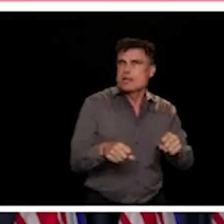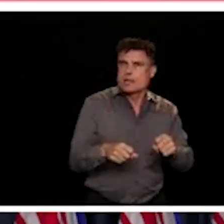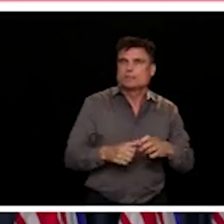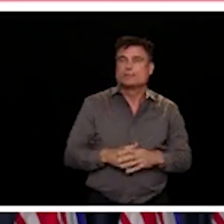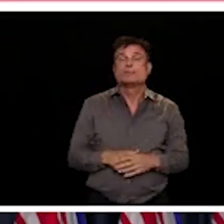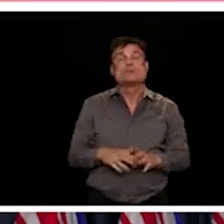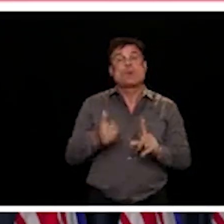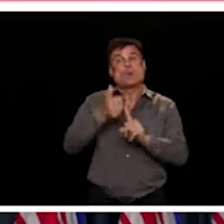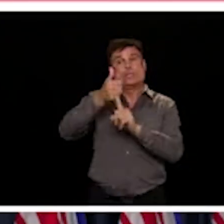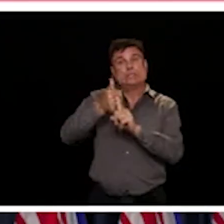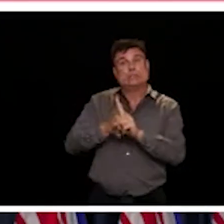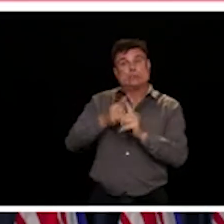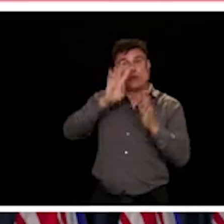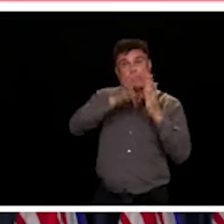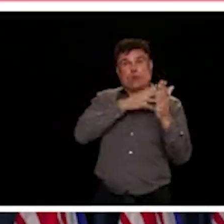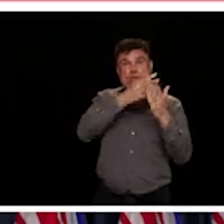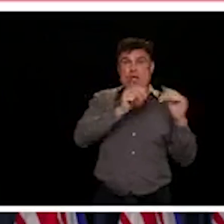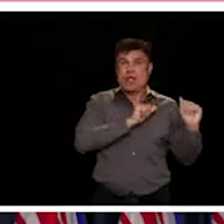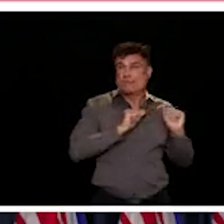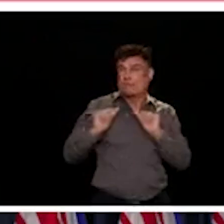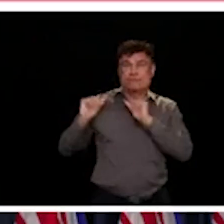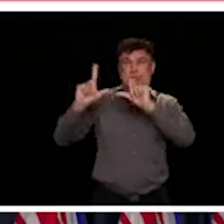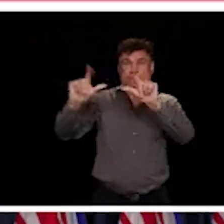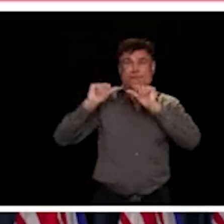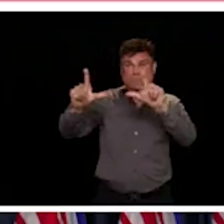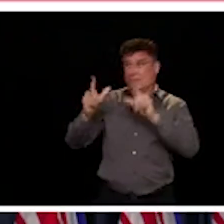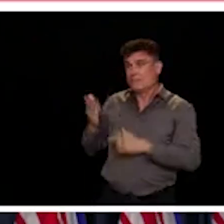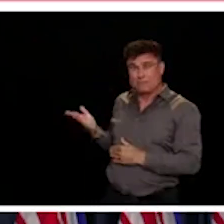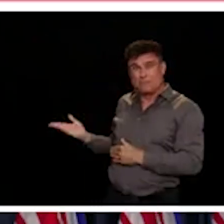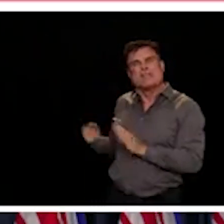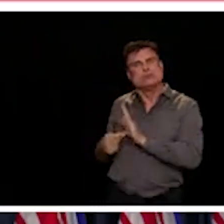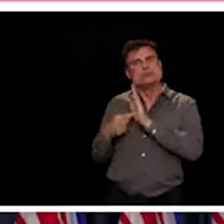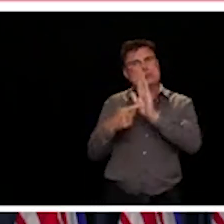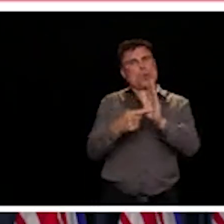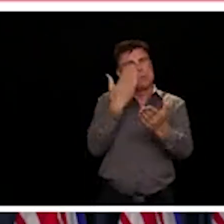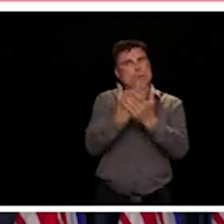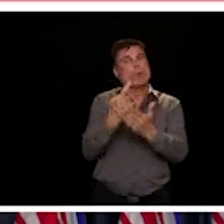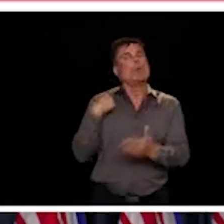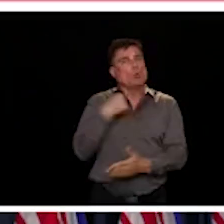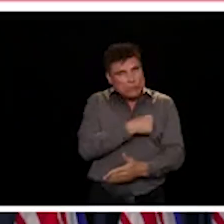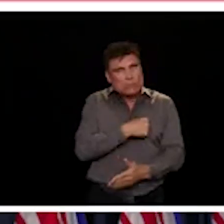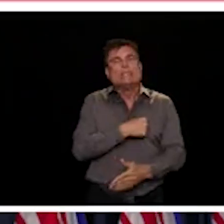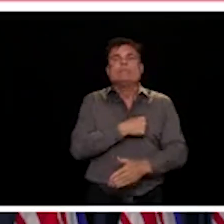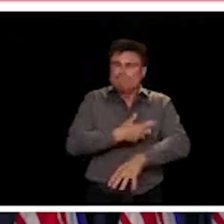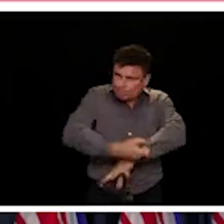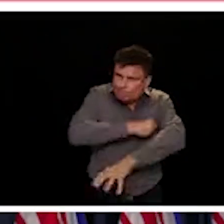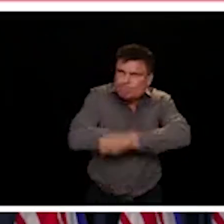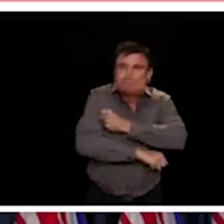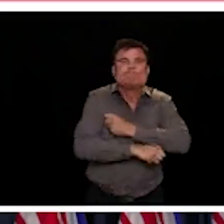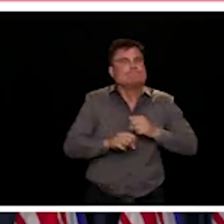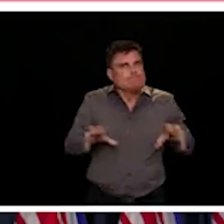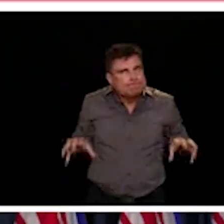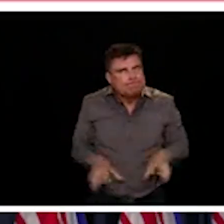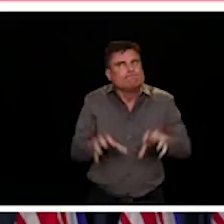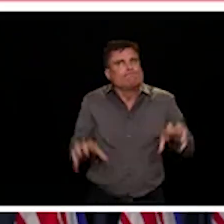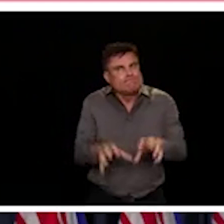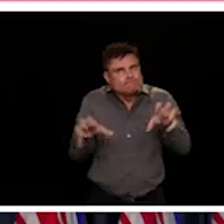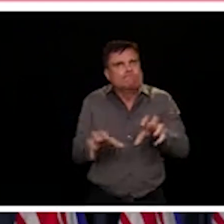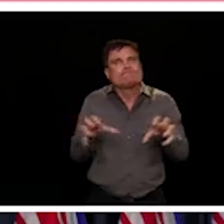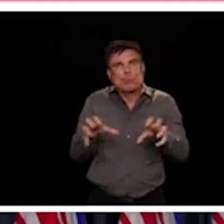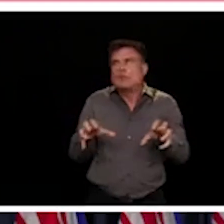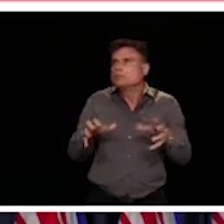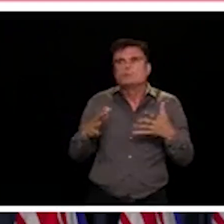to safely increase our contacts, we need to maintain the measures we have in place and ensure we're well-supported